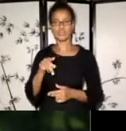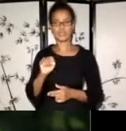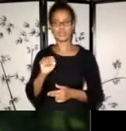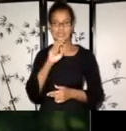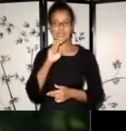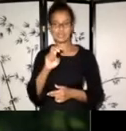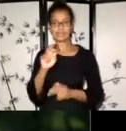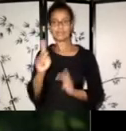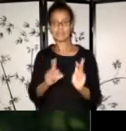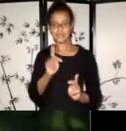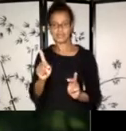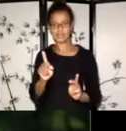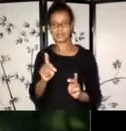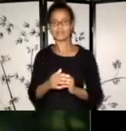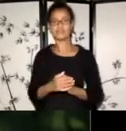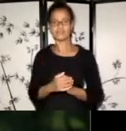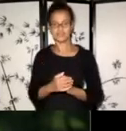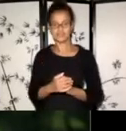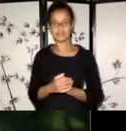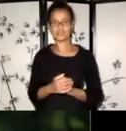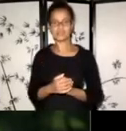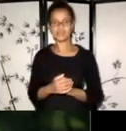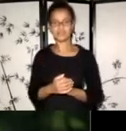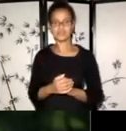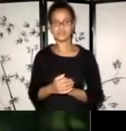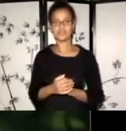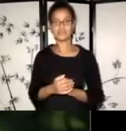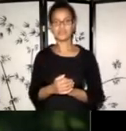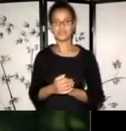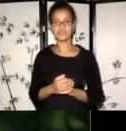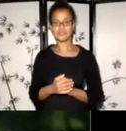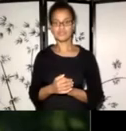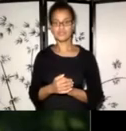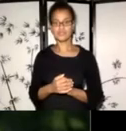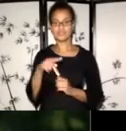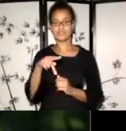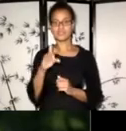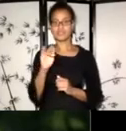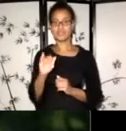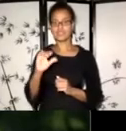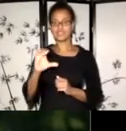uh, Penny Pucci and which took place in the missing First Nations.